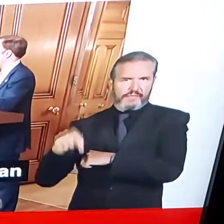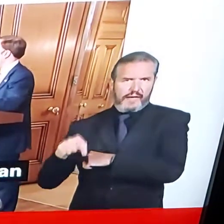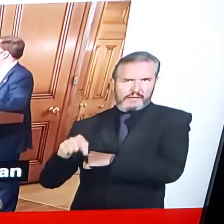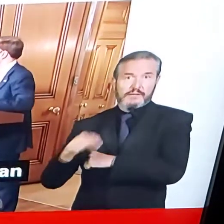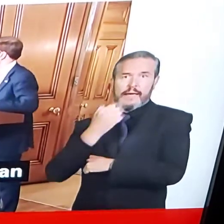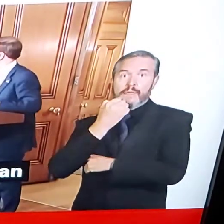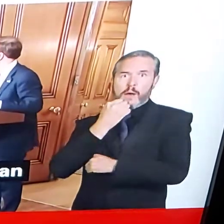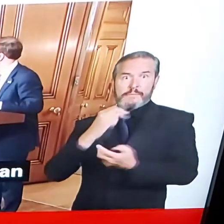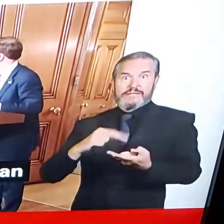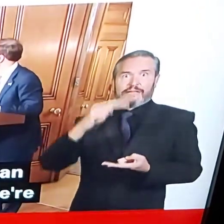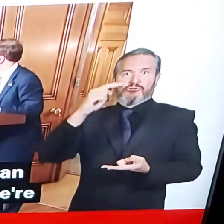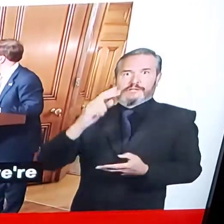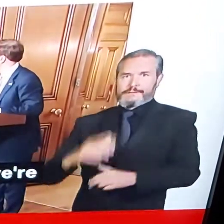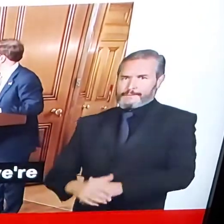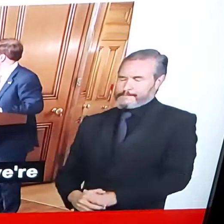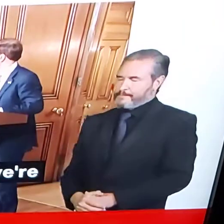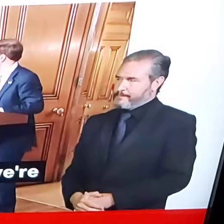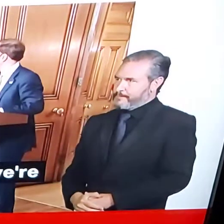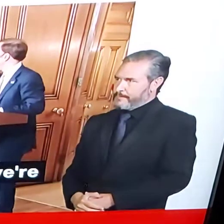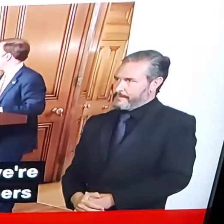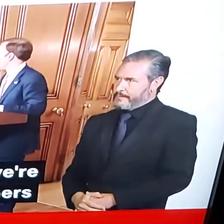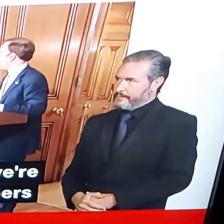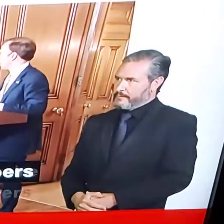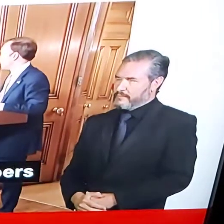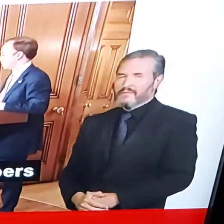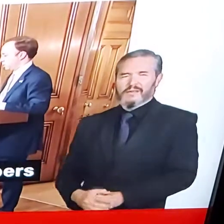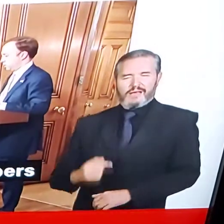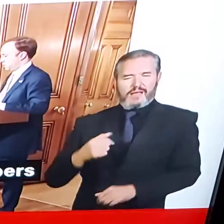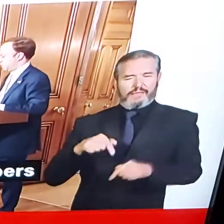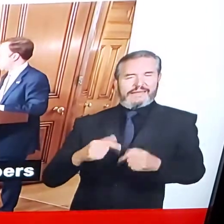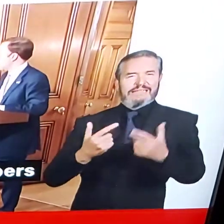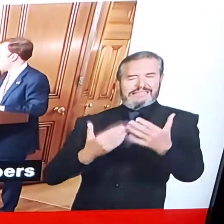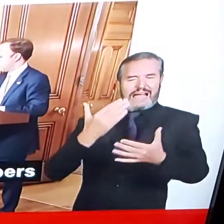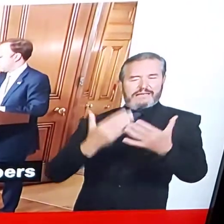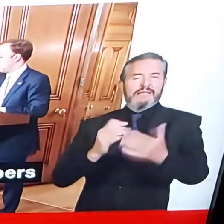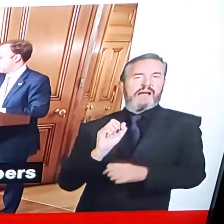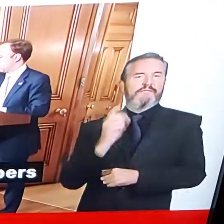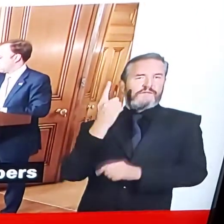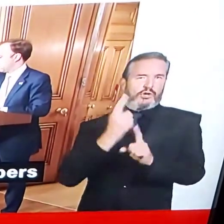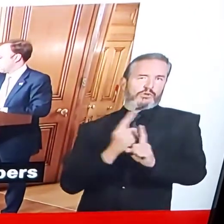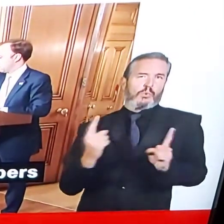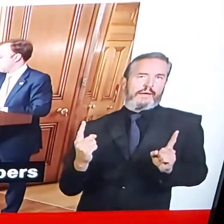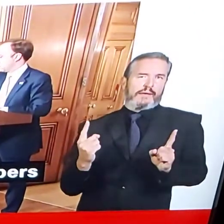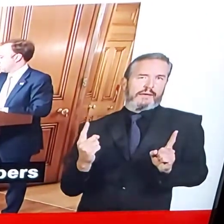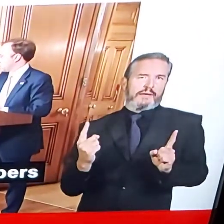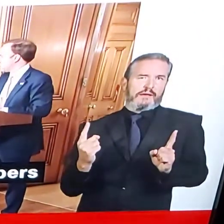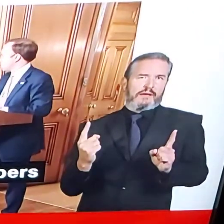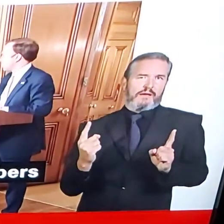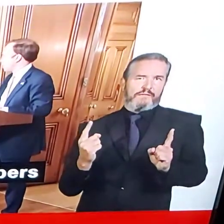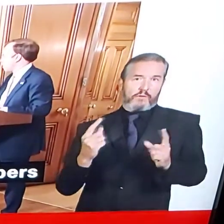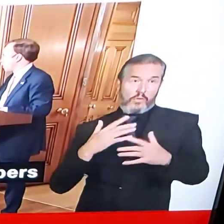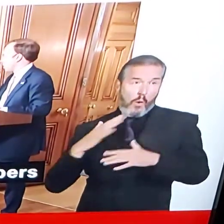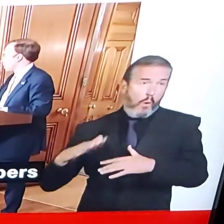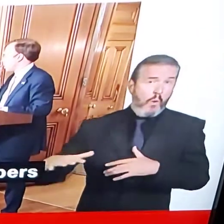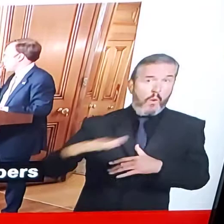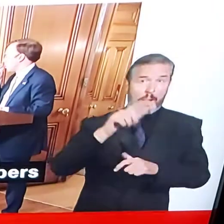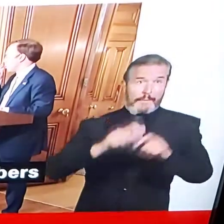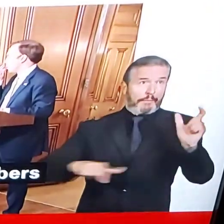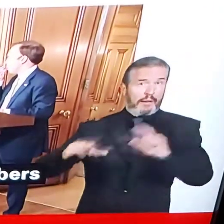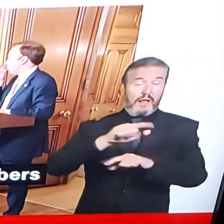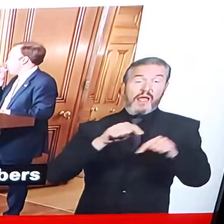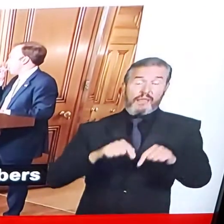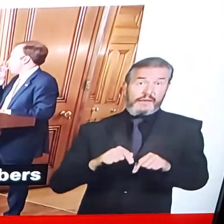pressure is wrong. But in a sense, they want to do this themselves. It's not just about being under pressure.